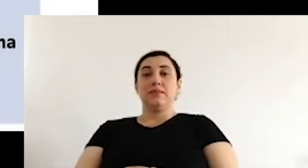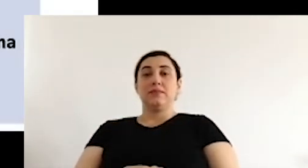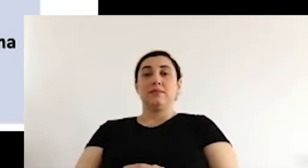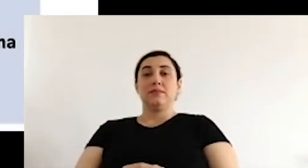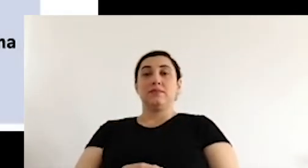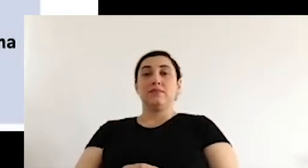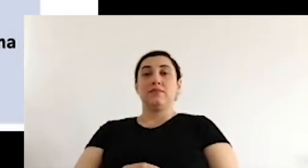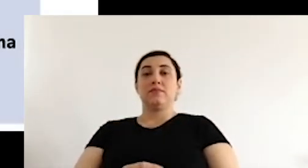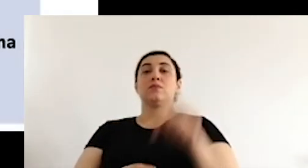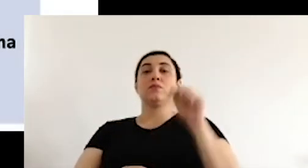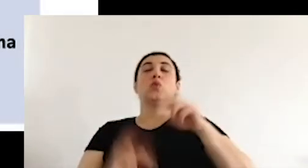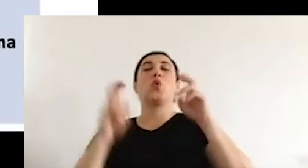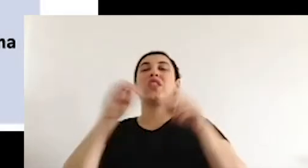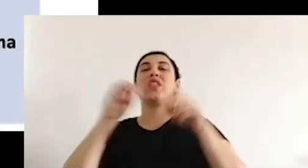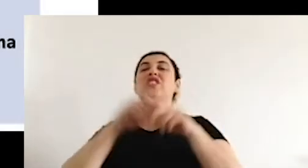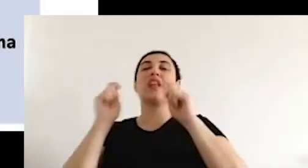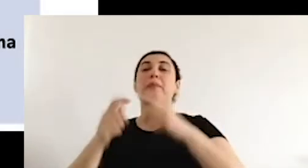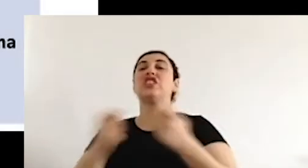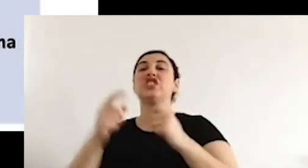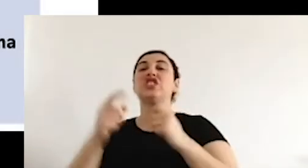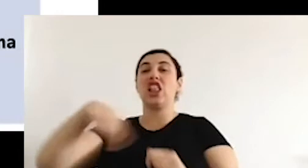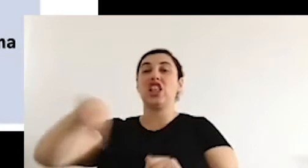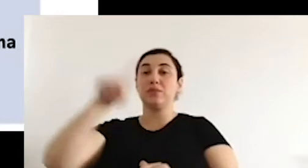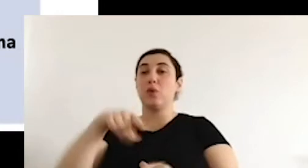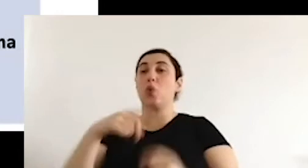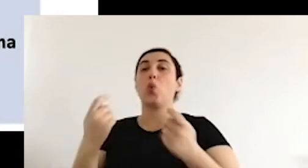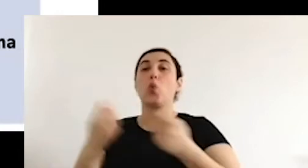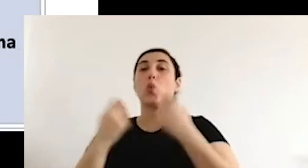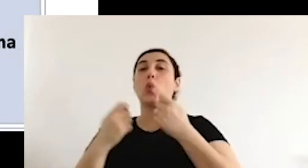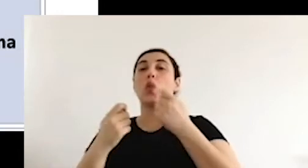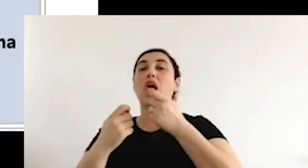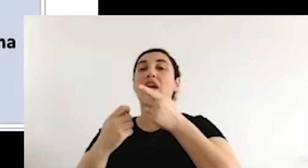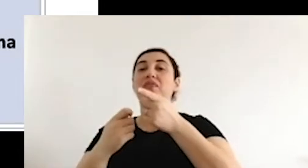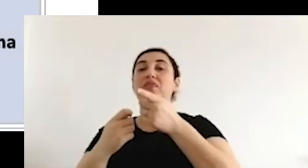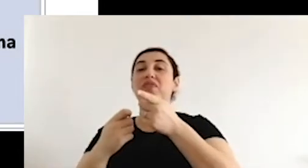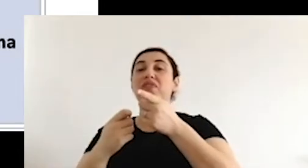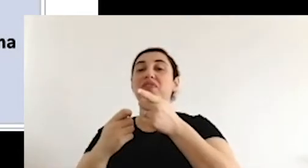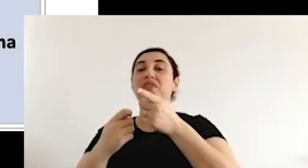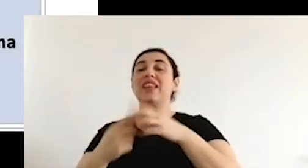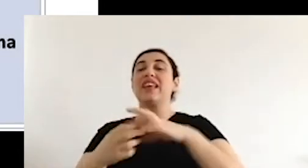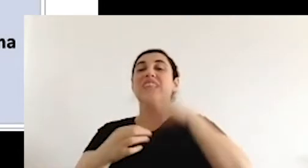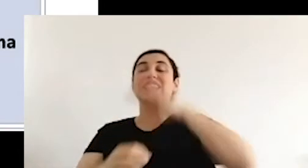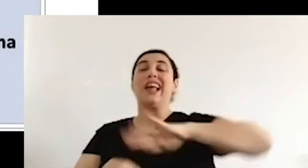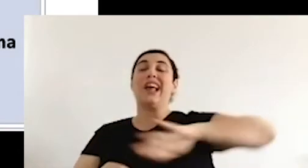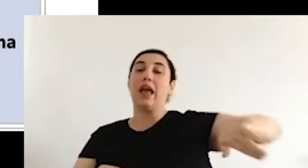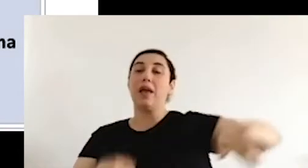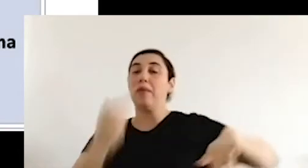has also worked on this issue, and he talks about